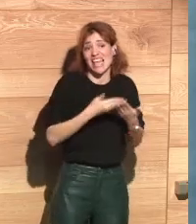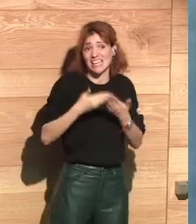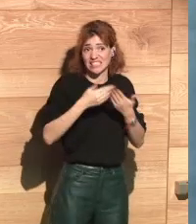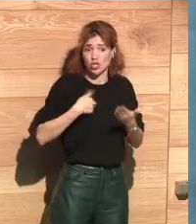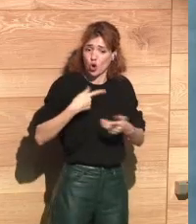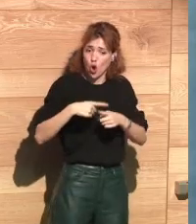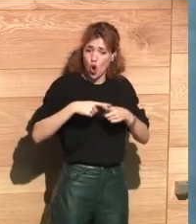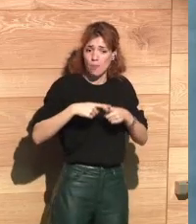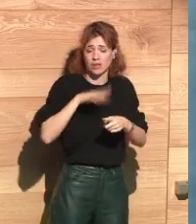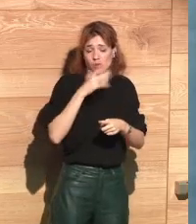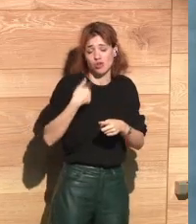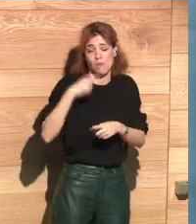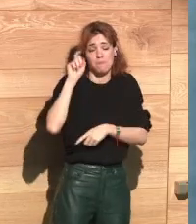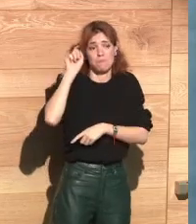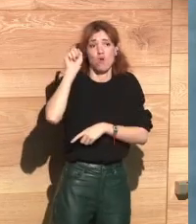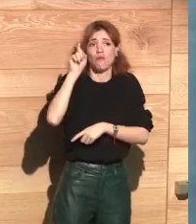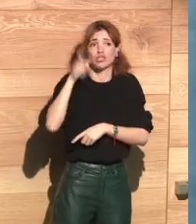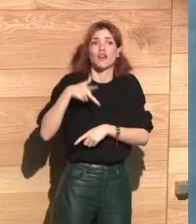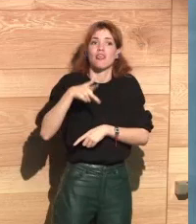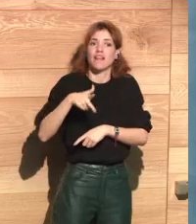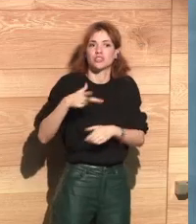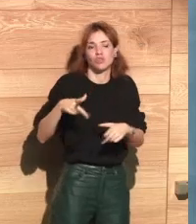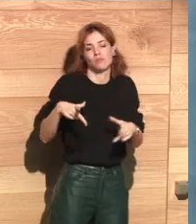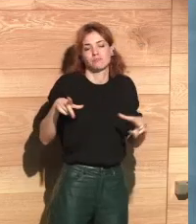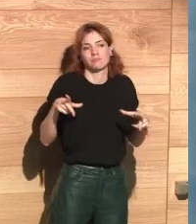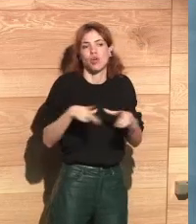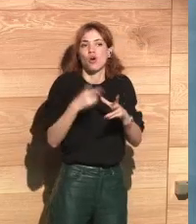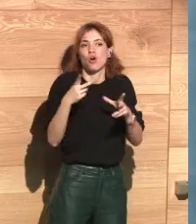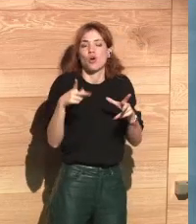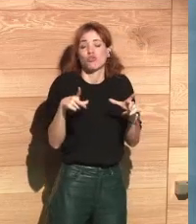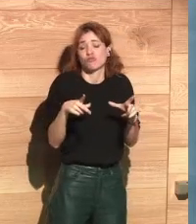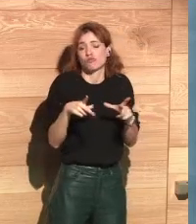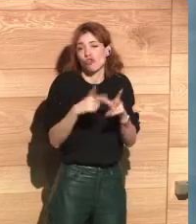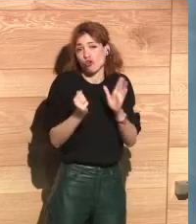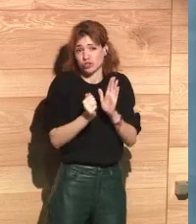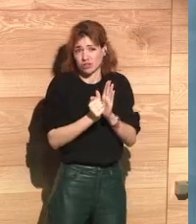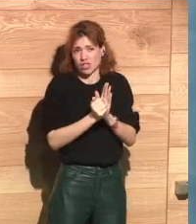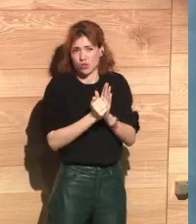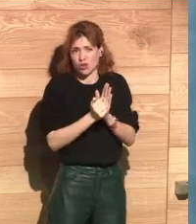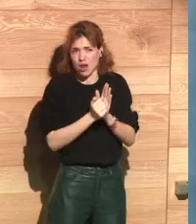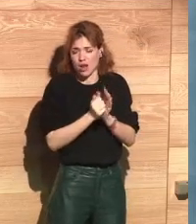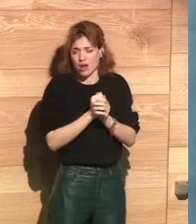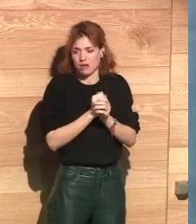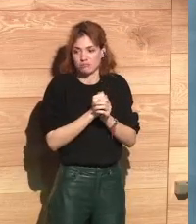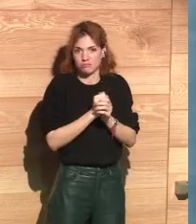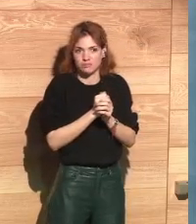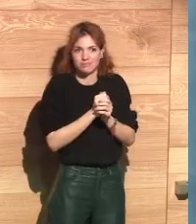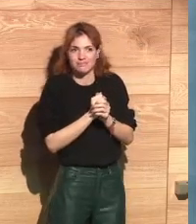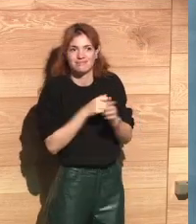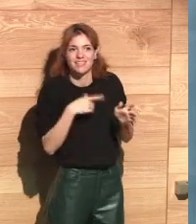I subscribe to the thesis from the research because